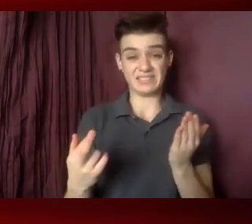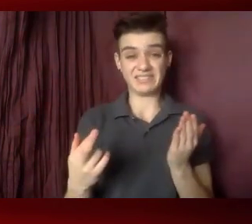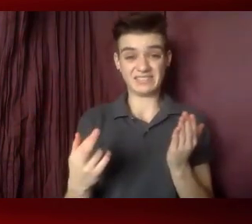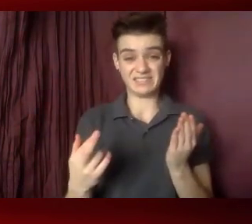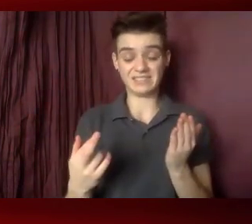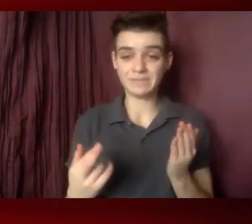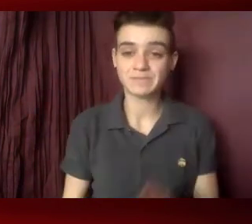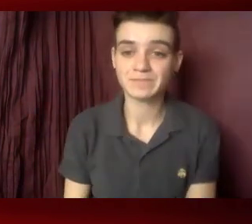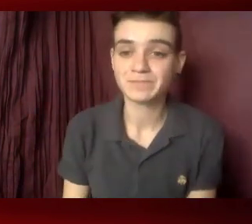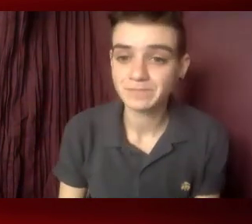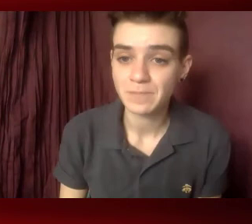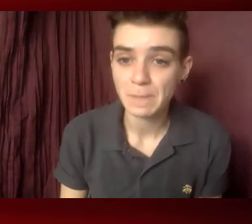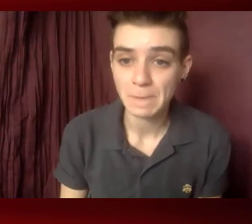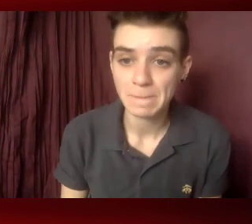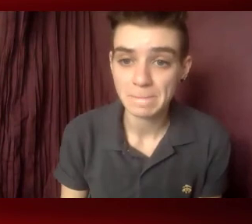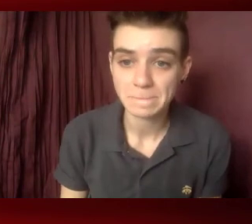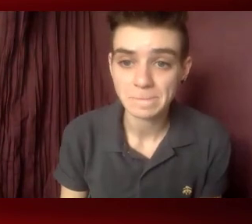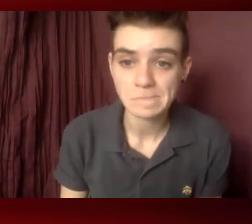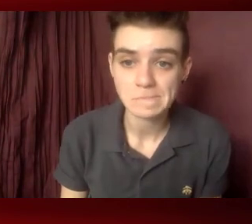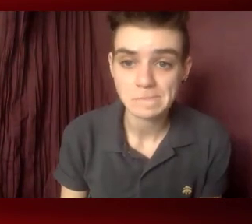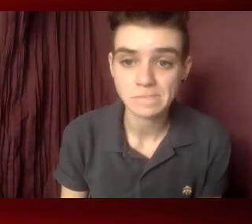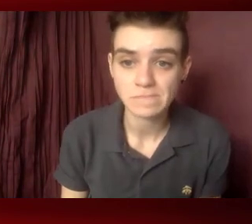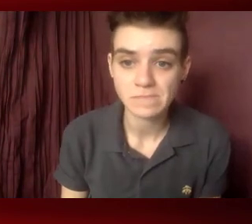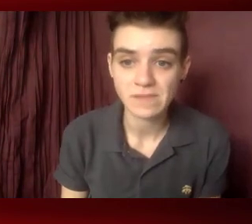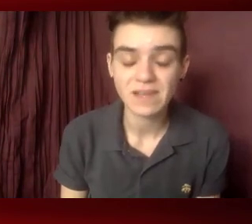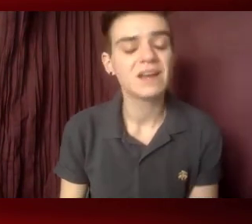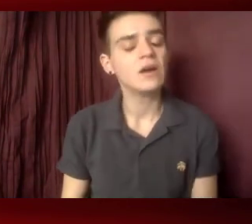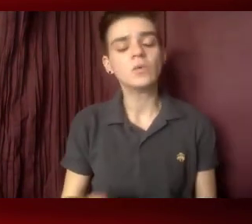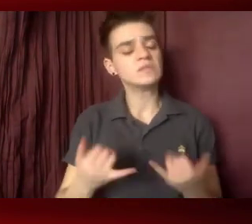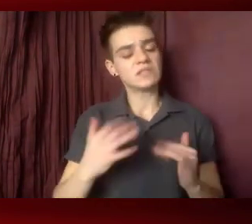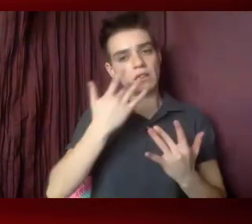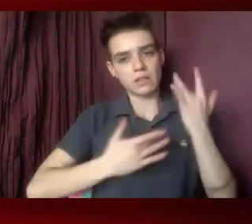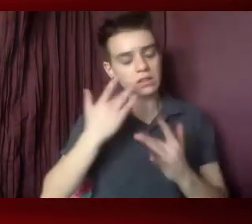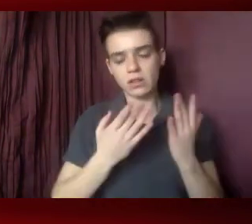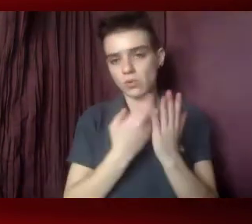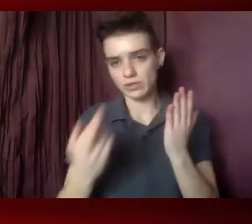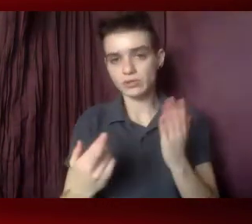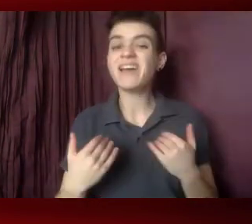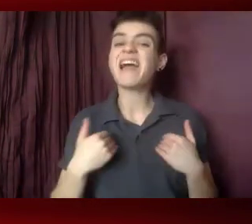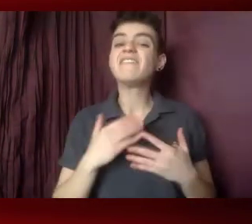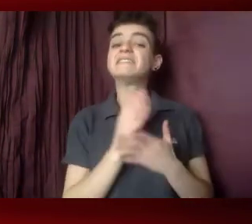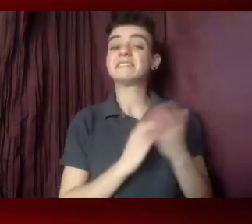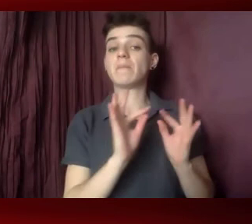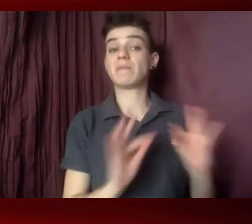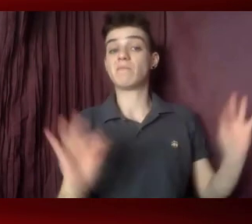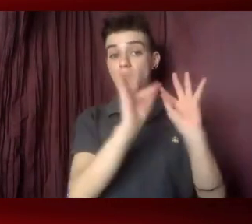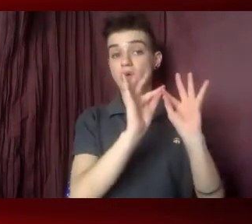response, we saw additional resources are sorely needed. We have a few key priorities